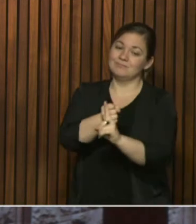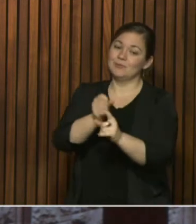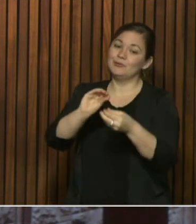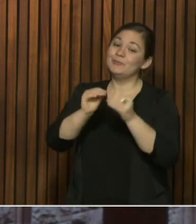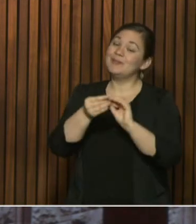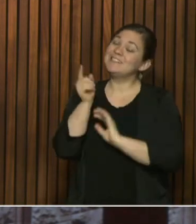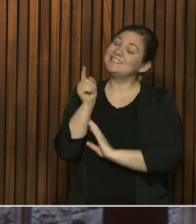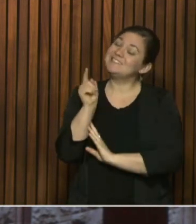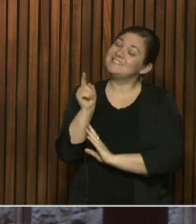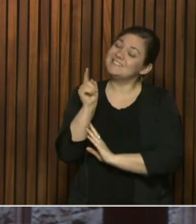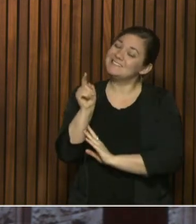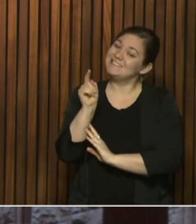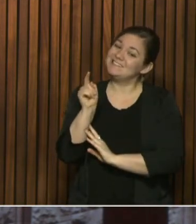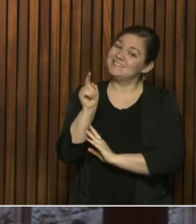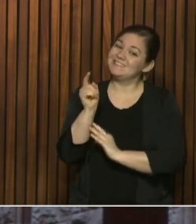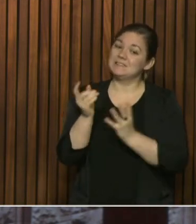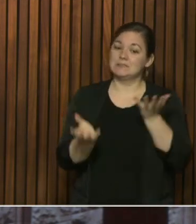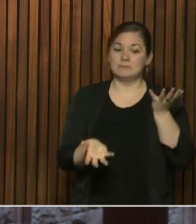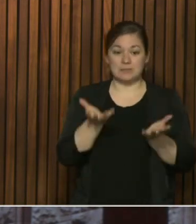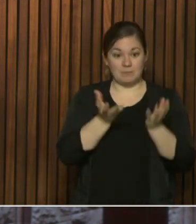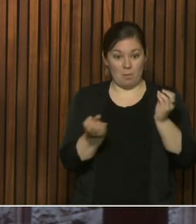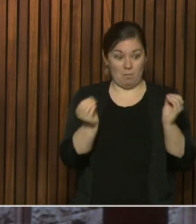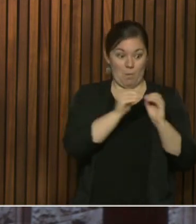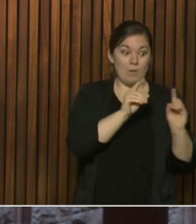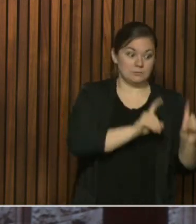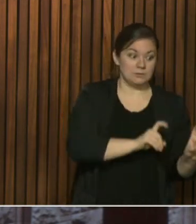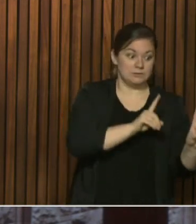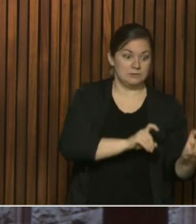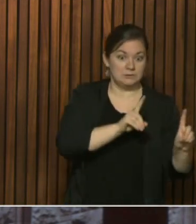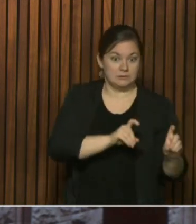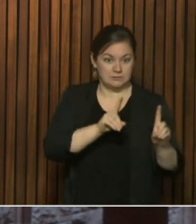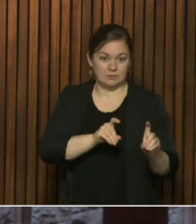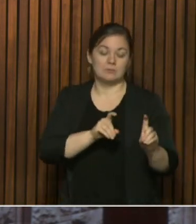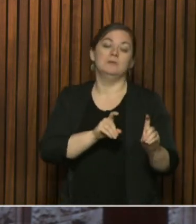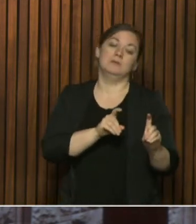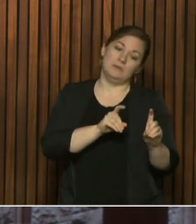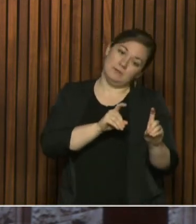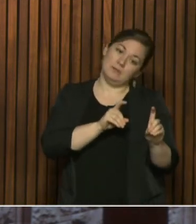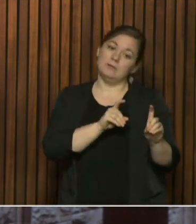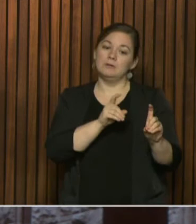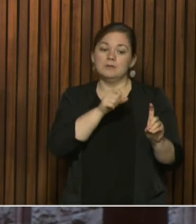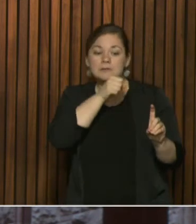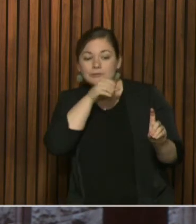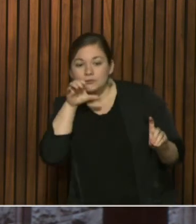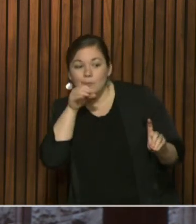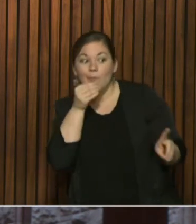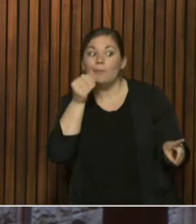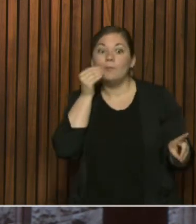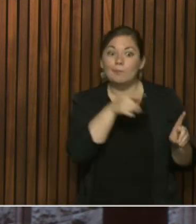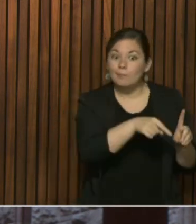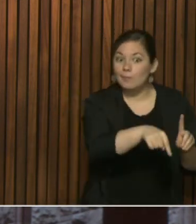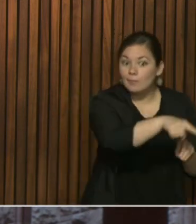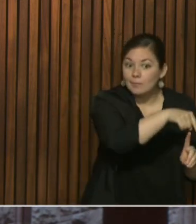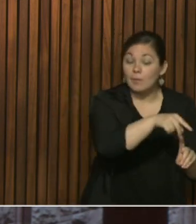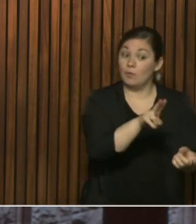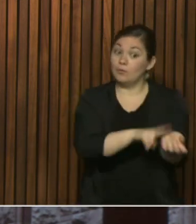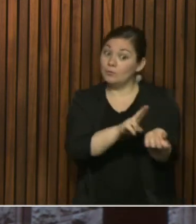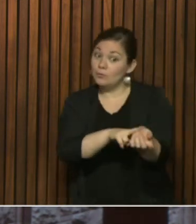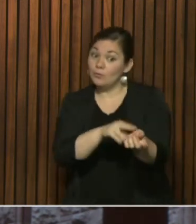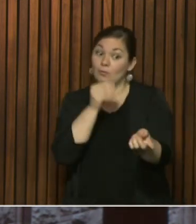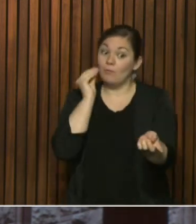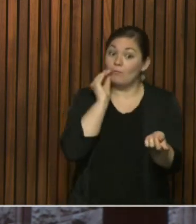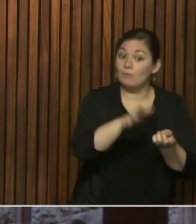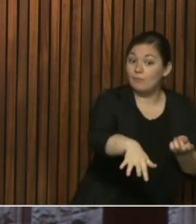we do a lot more testing with, as Dr. Yaffe alluded, with our outbreaks in our long-term care facilities, and as our lab